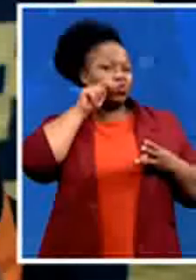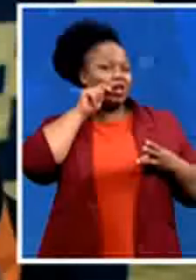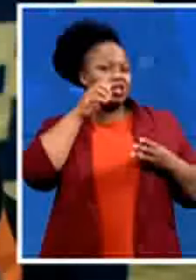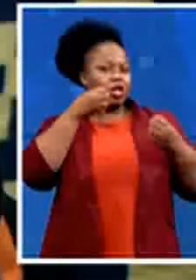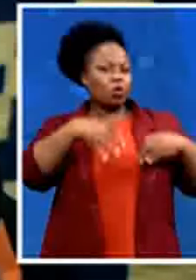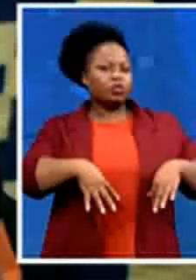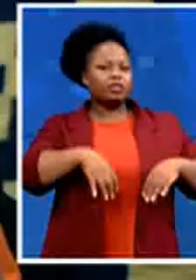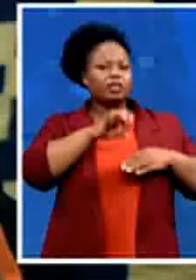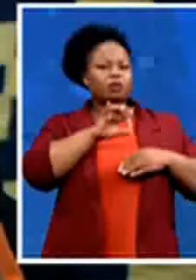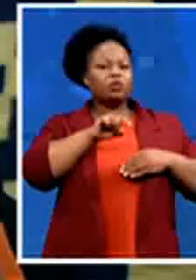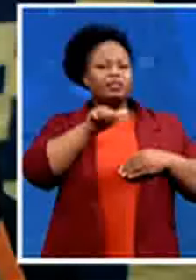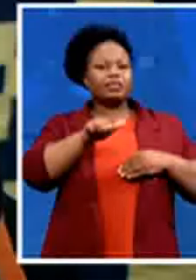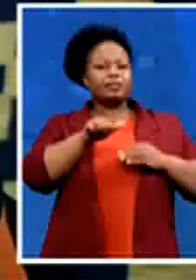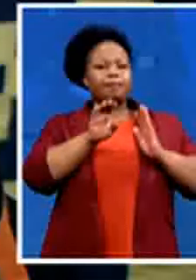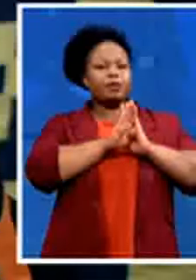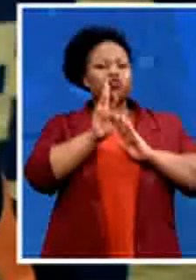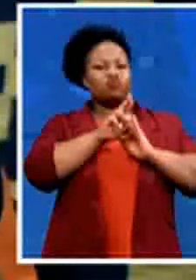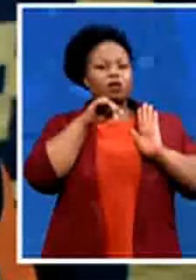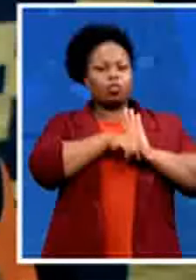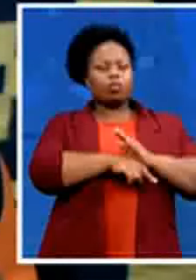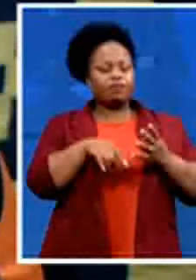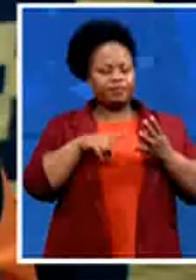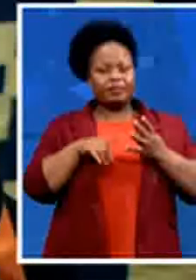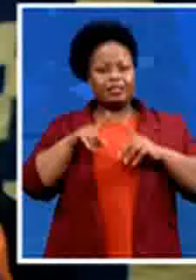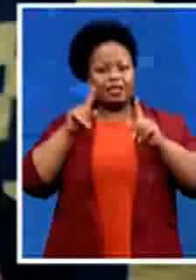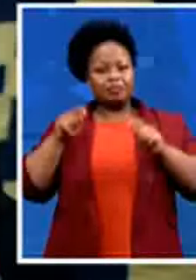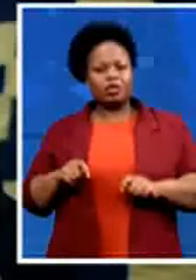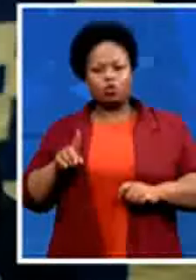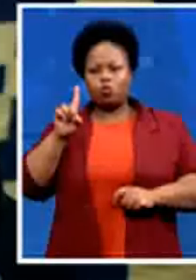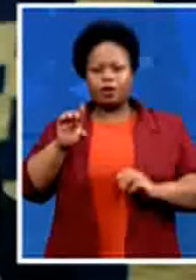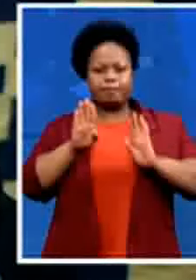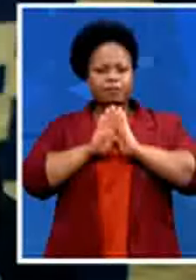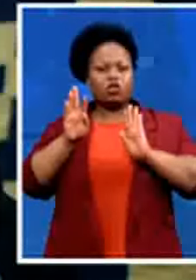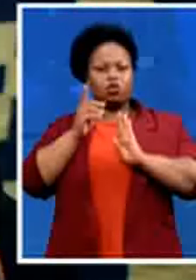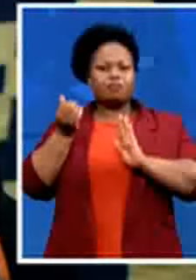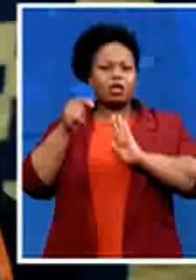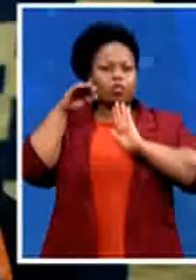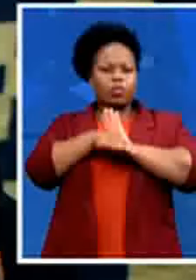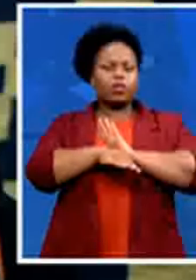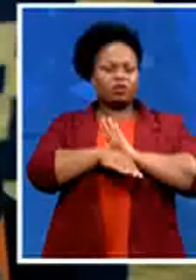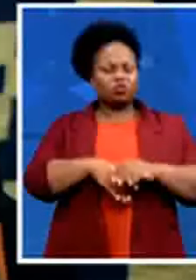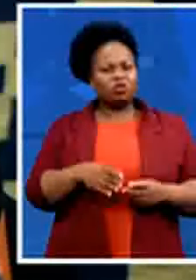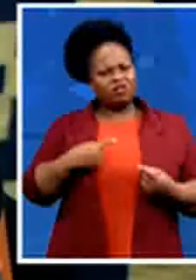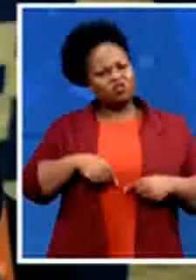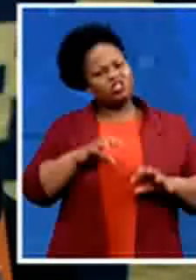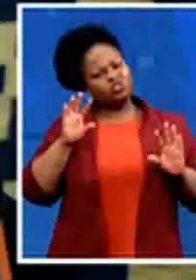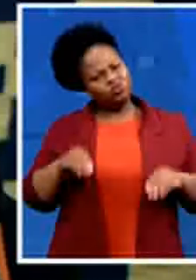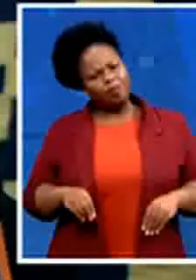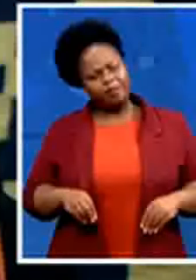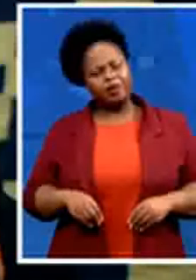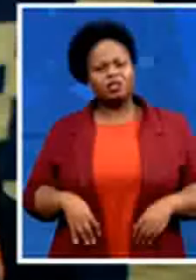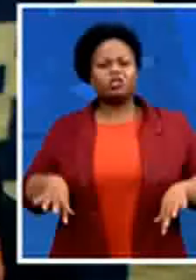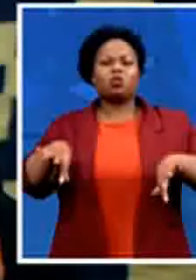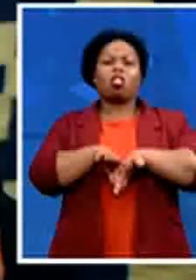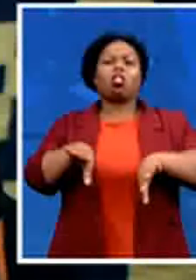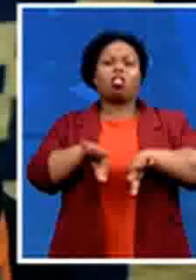city of cape town lost 1 billion so if we can stop this waste we can certainly put that